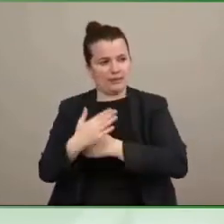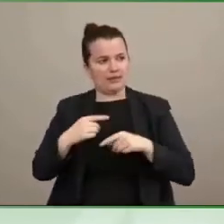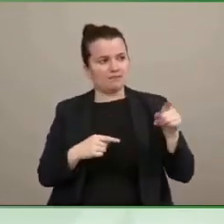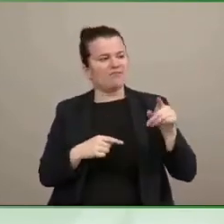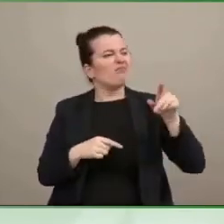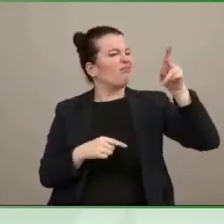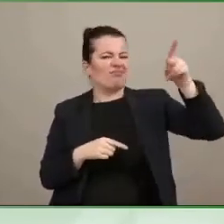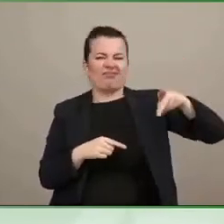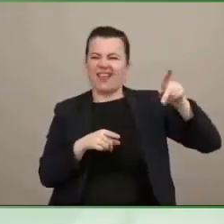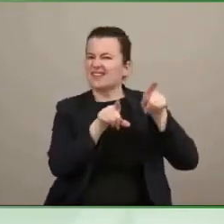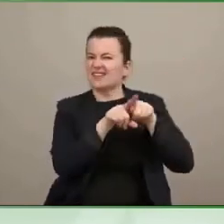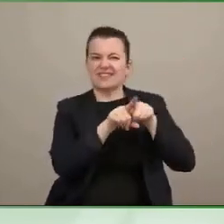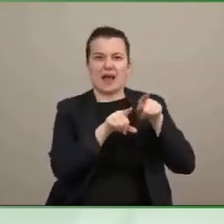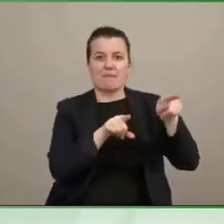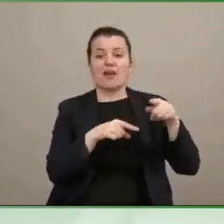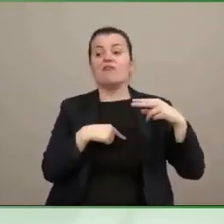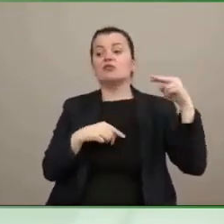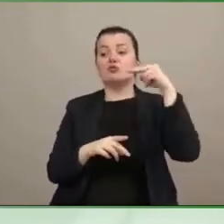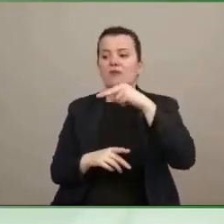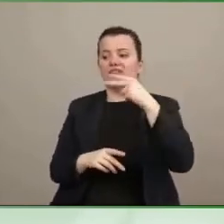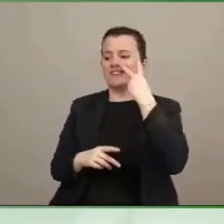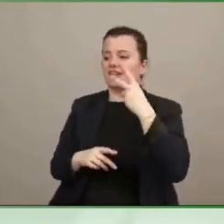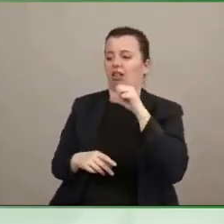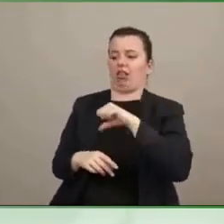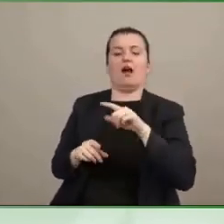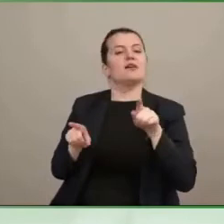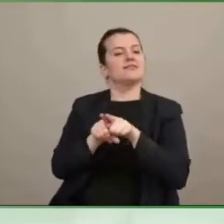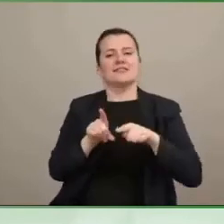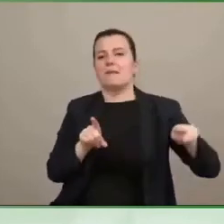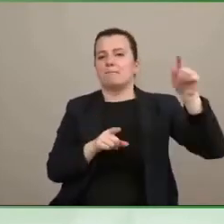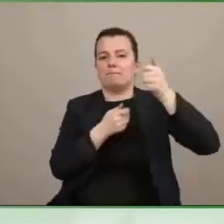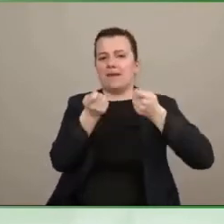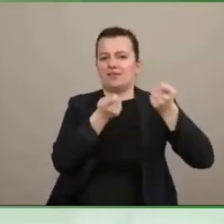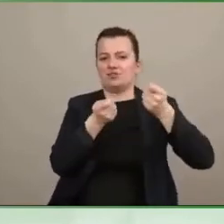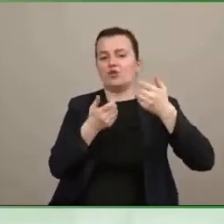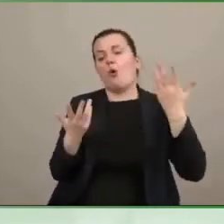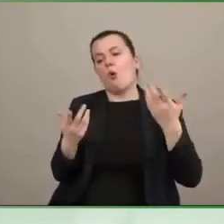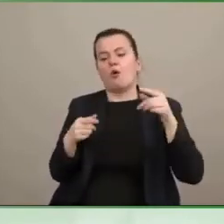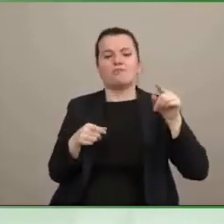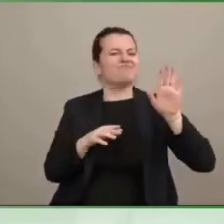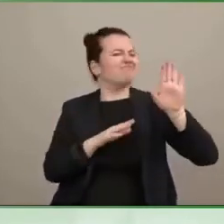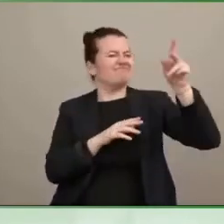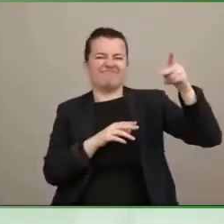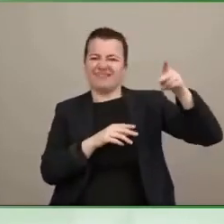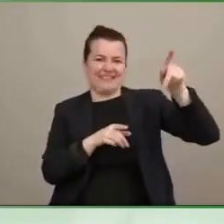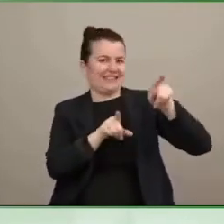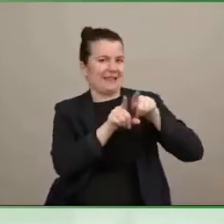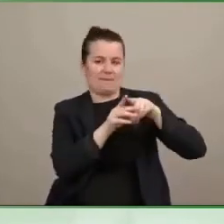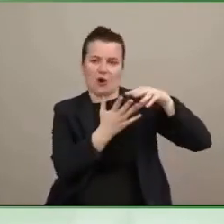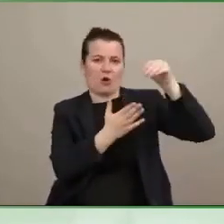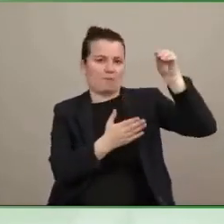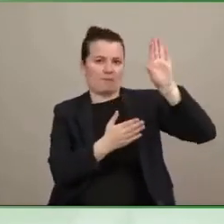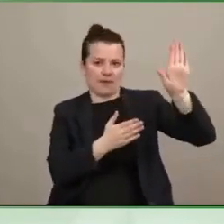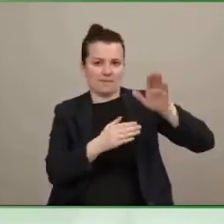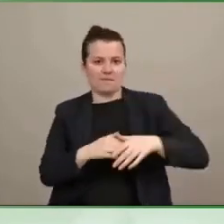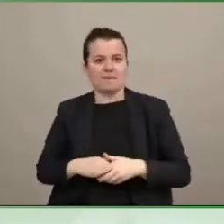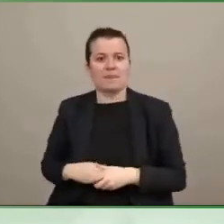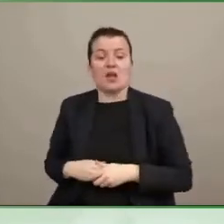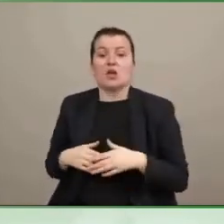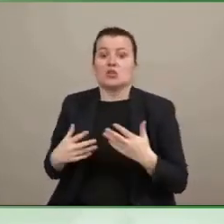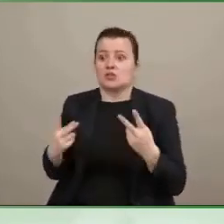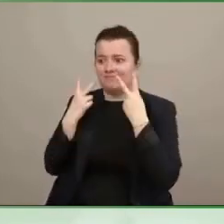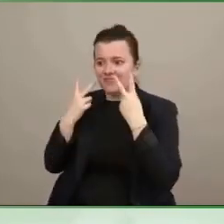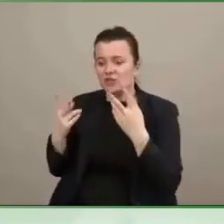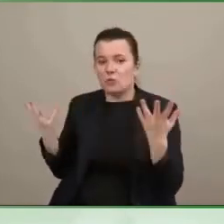and we had this enormous shutdown and response. And the Office of Disability Employment Policy in the U.S. saw in the first six months